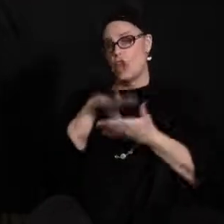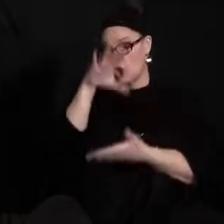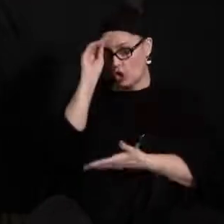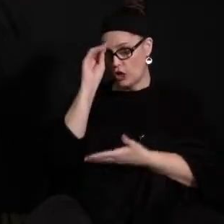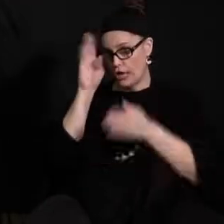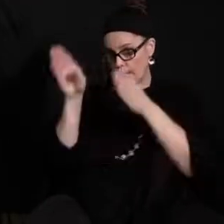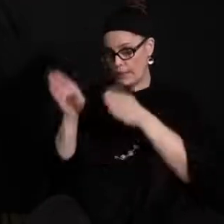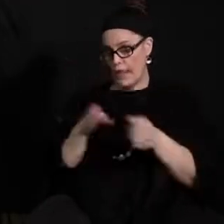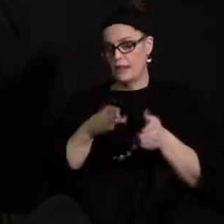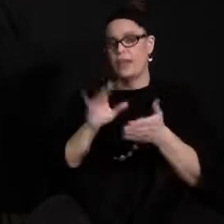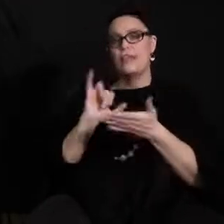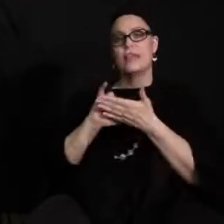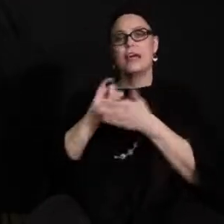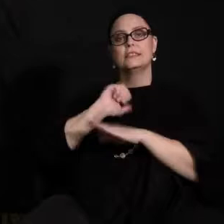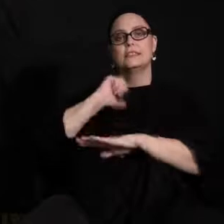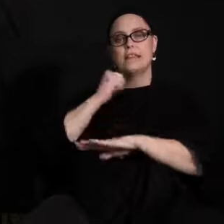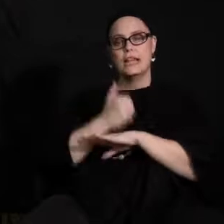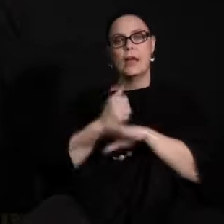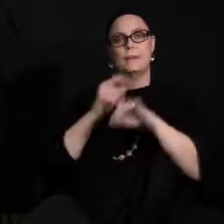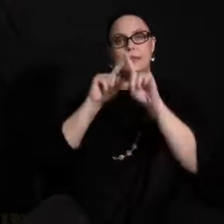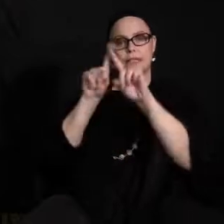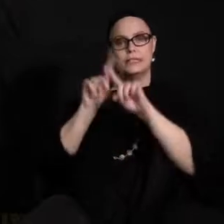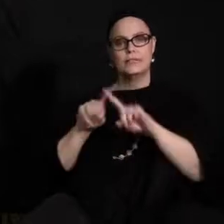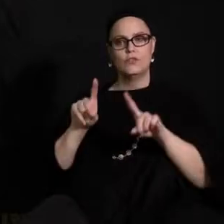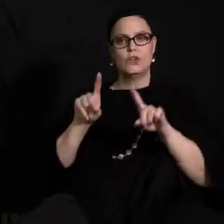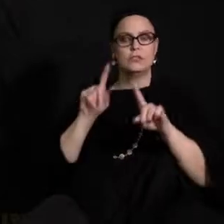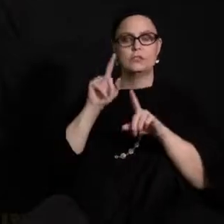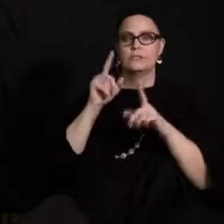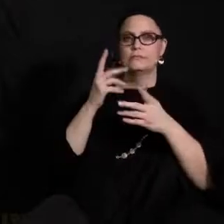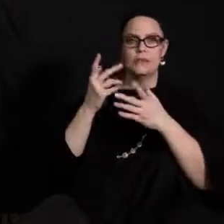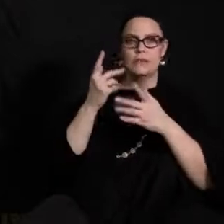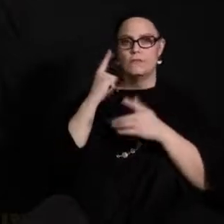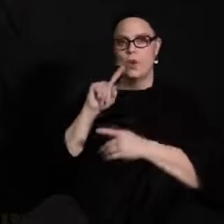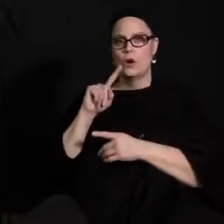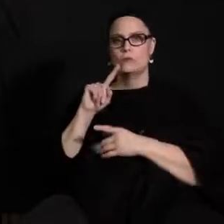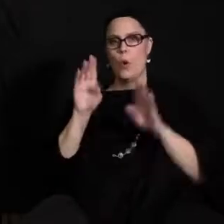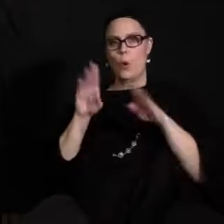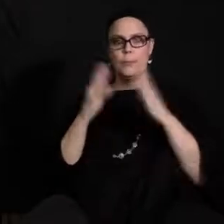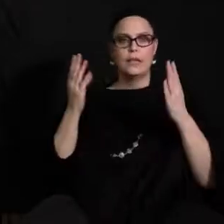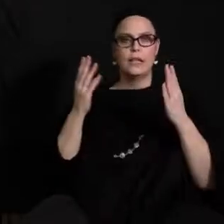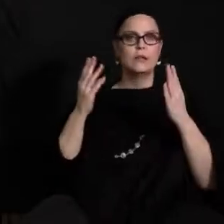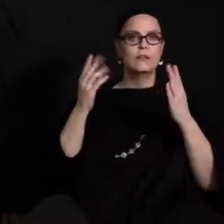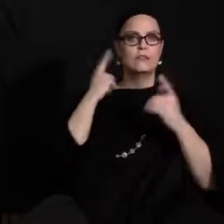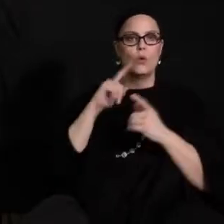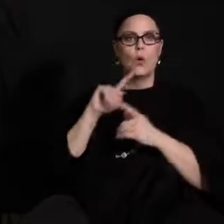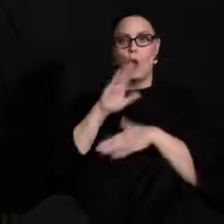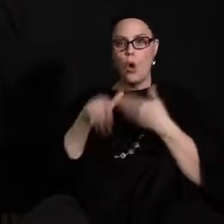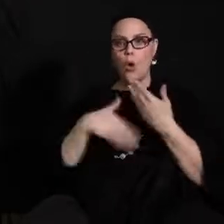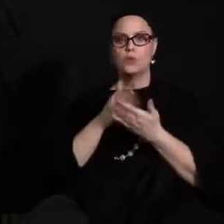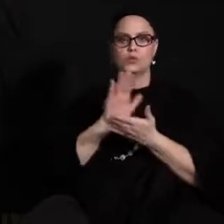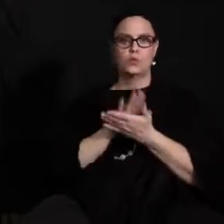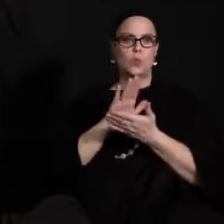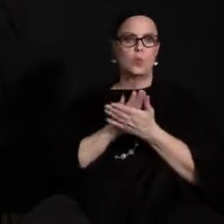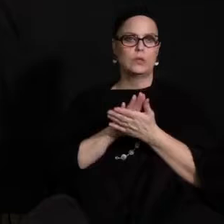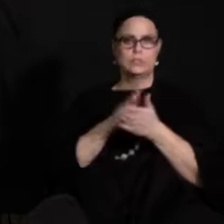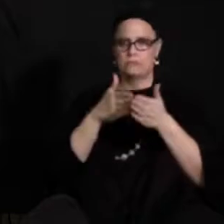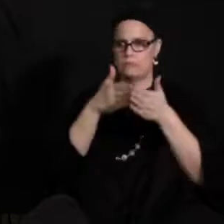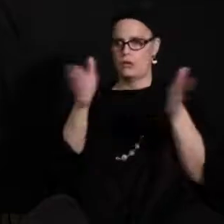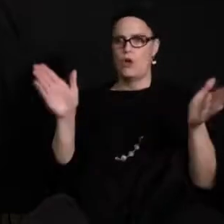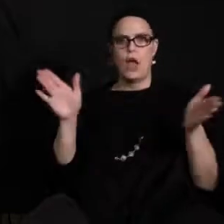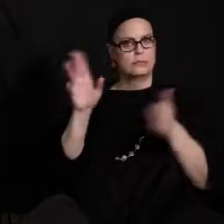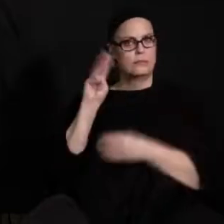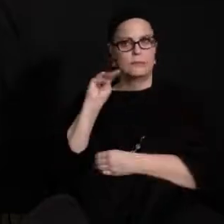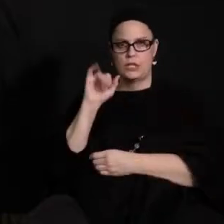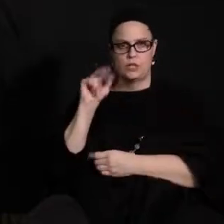what our different iterations of reopening were for Saint Paul public schools and all schools and school districts in Minnesota.